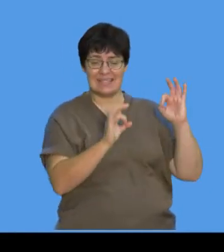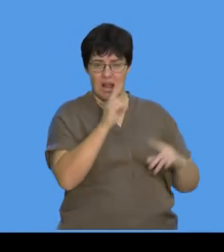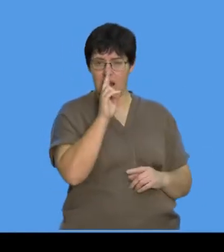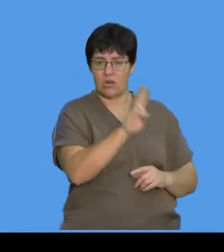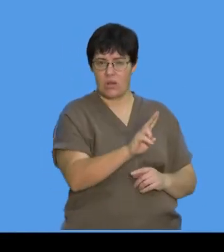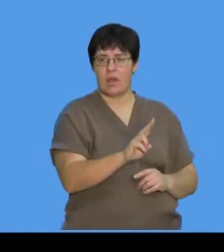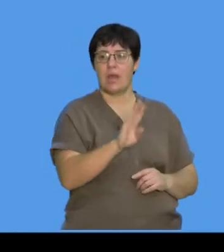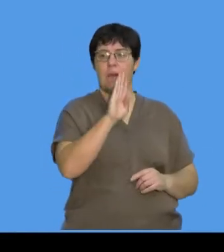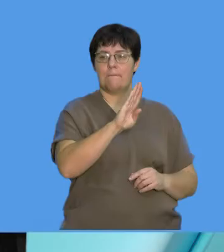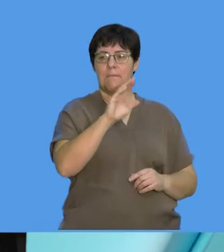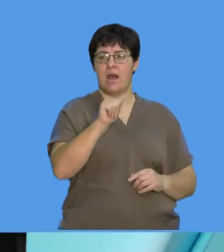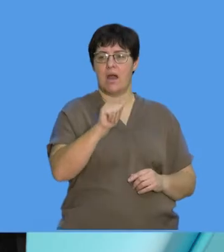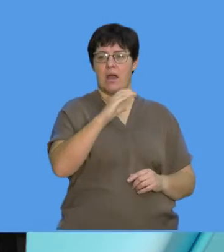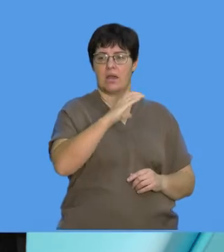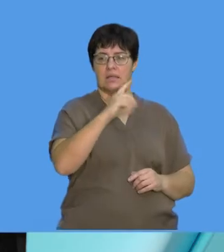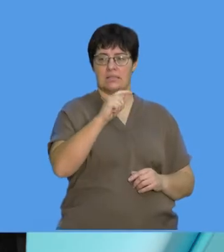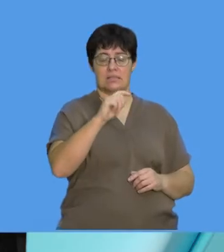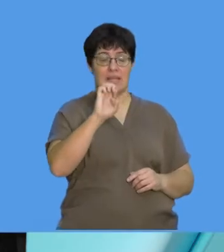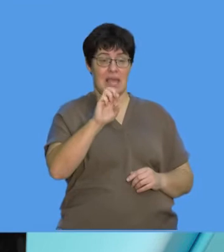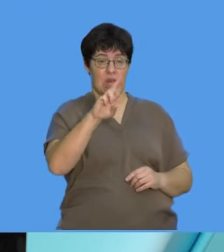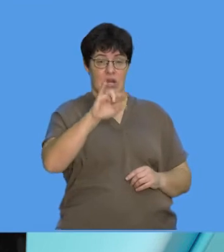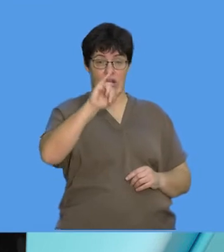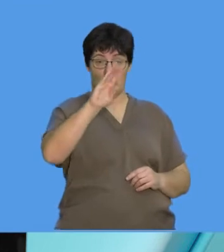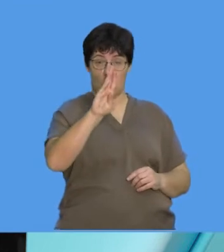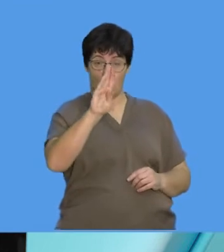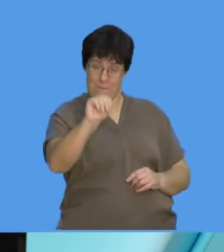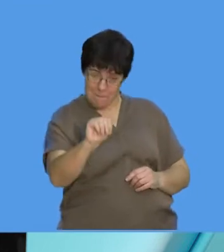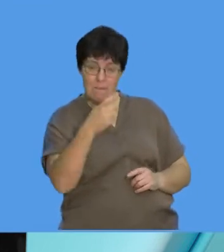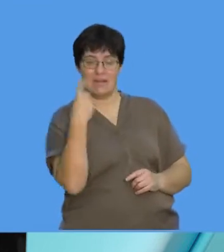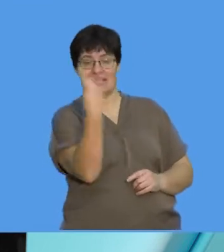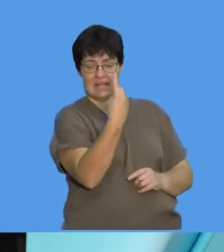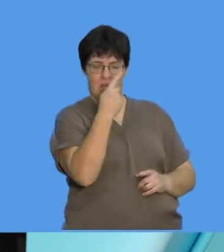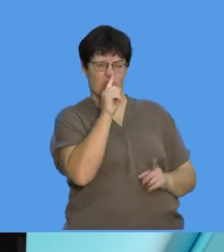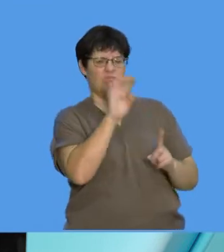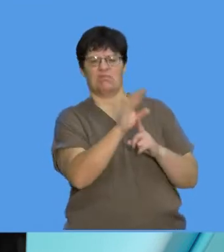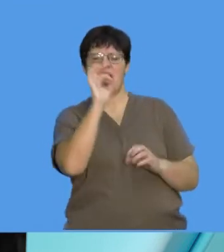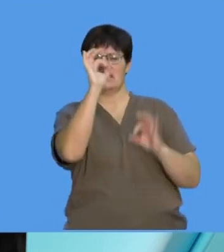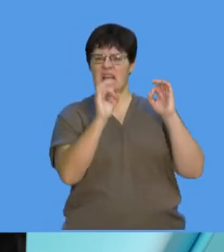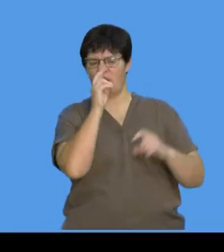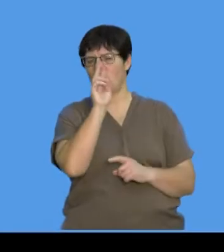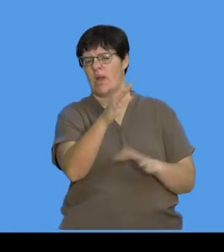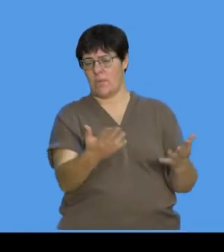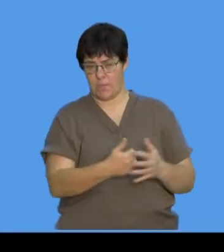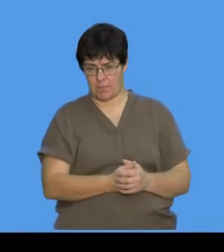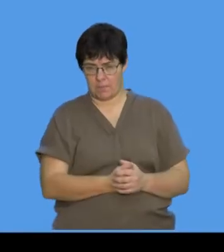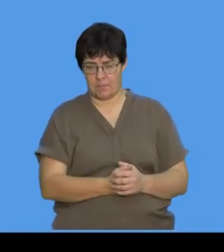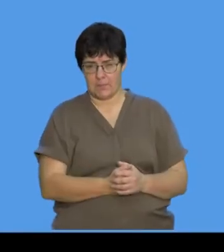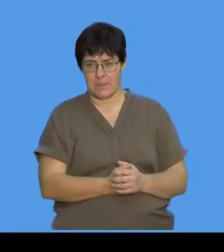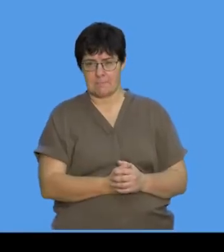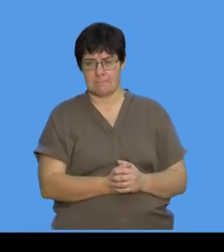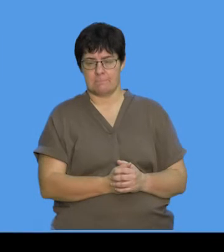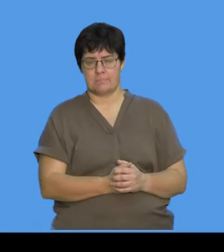bacterium, singular, and we're going to have a look at a typical cell. Okay, so guys, let's have a look here.